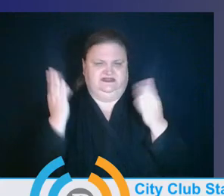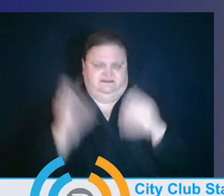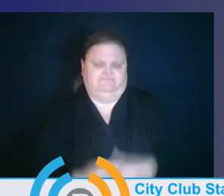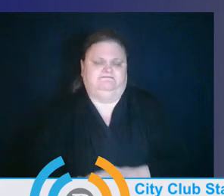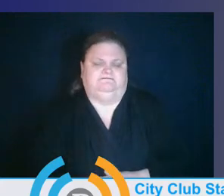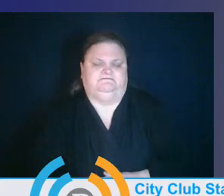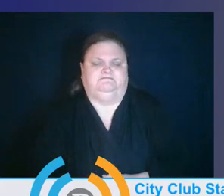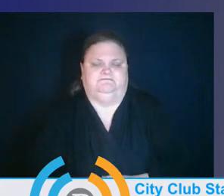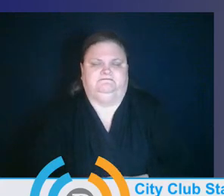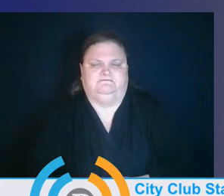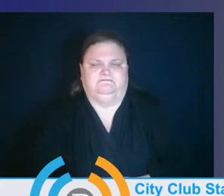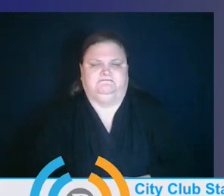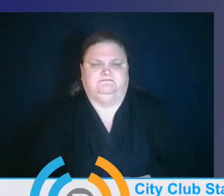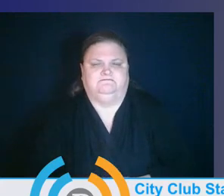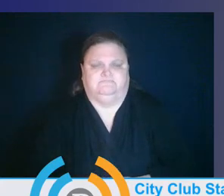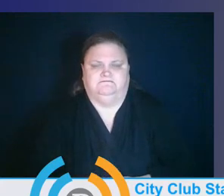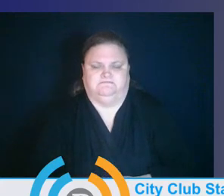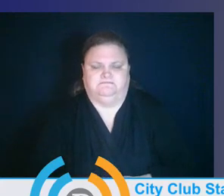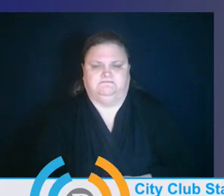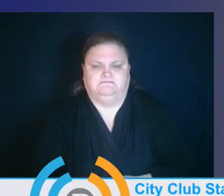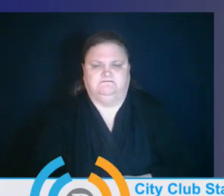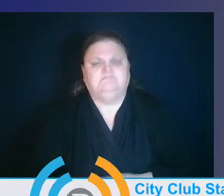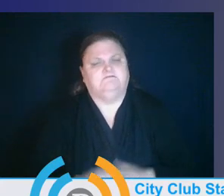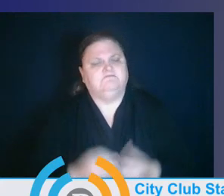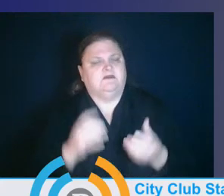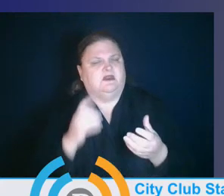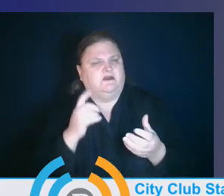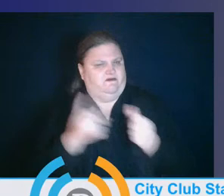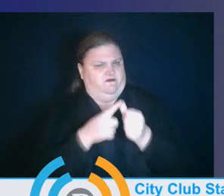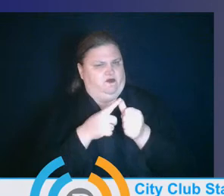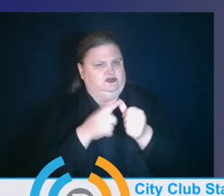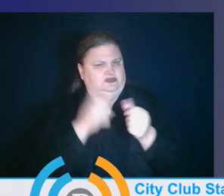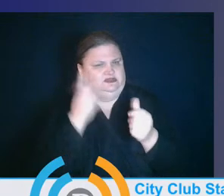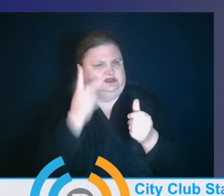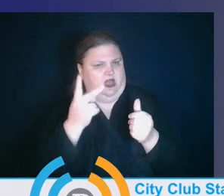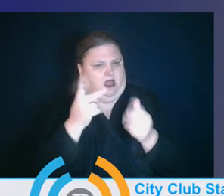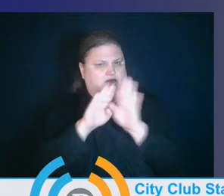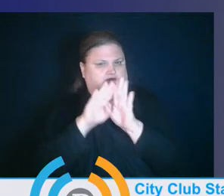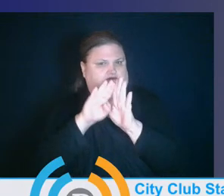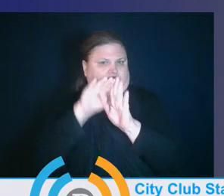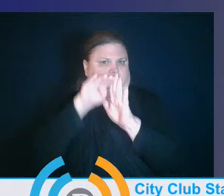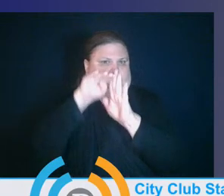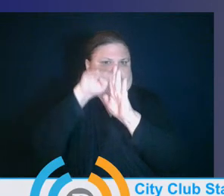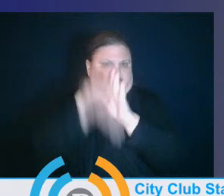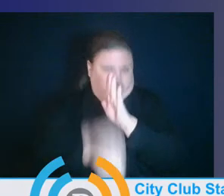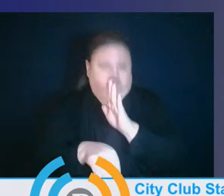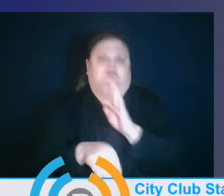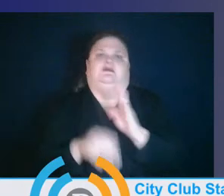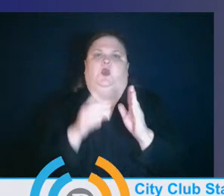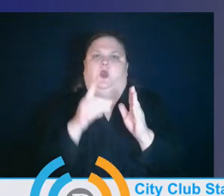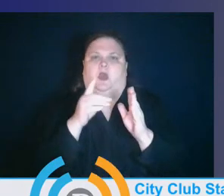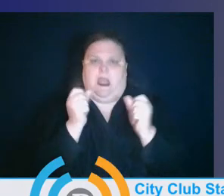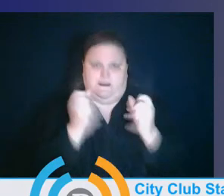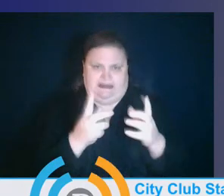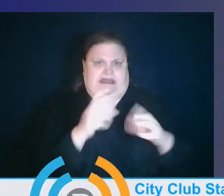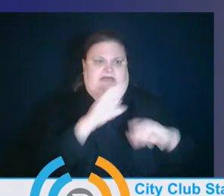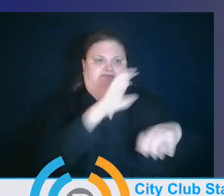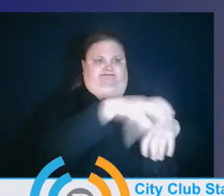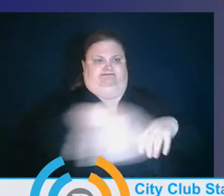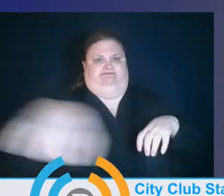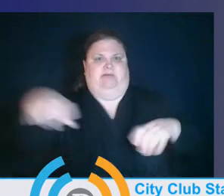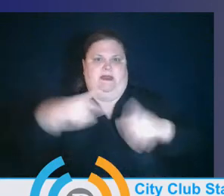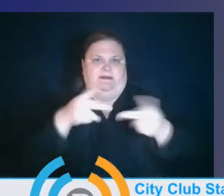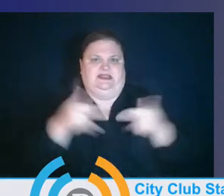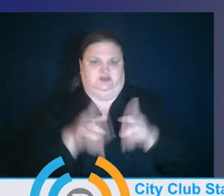saw, you know, a steep drop in the number of facilities we had. Slowly, as I mentioned before, during